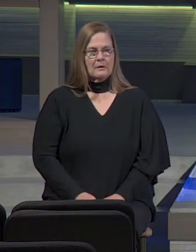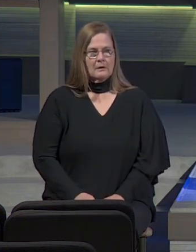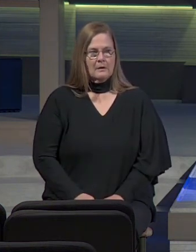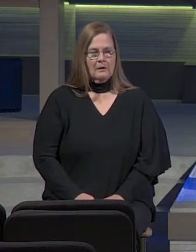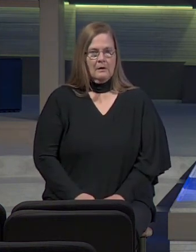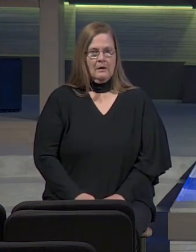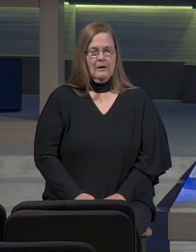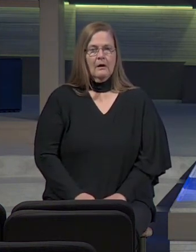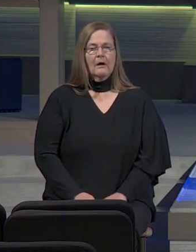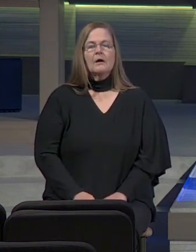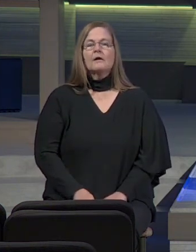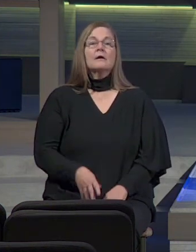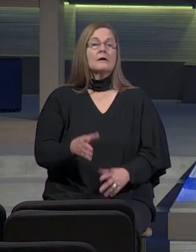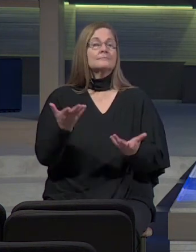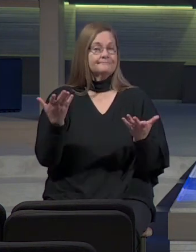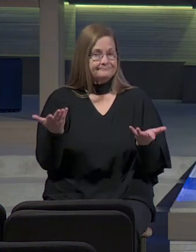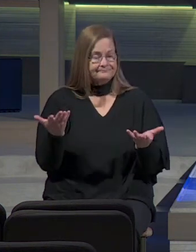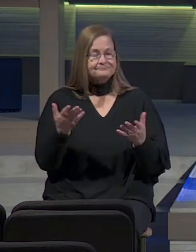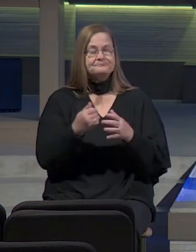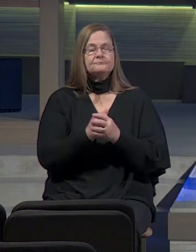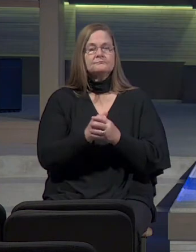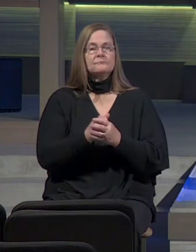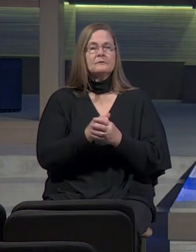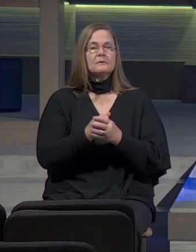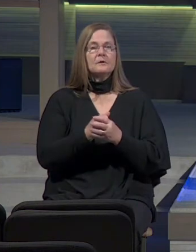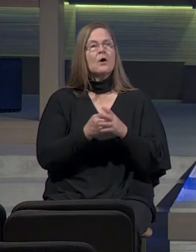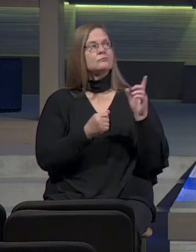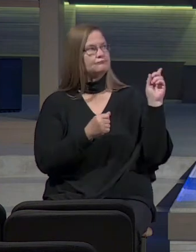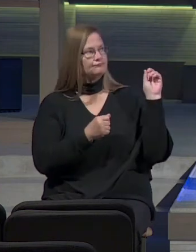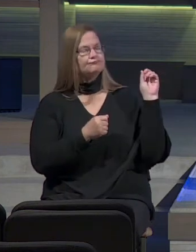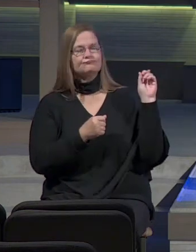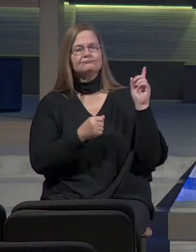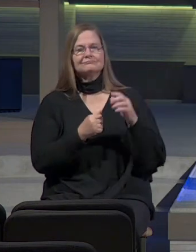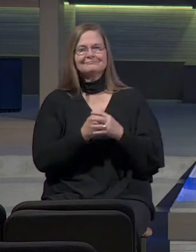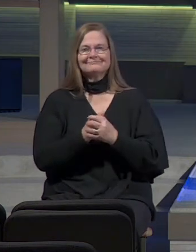The simple crux of it is this. Josiah, oh there we go.